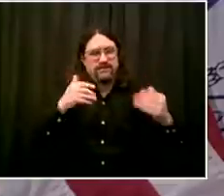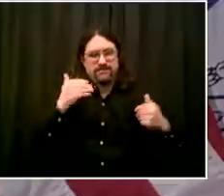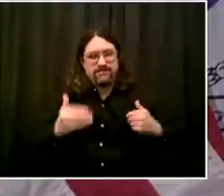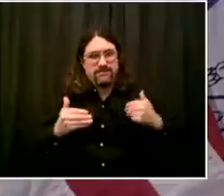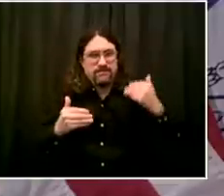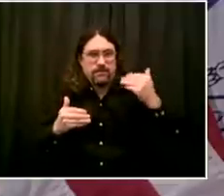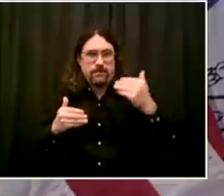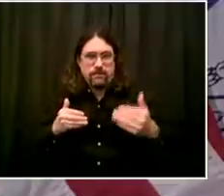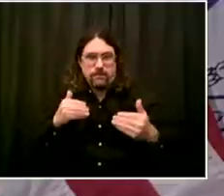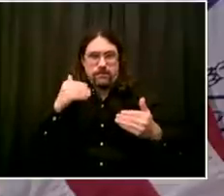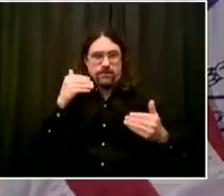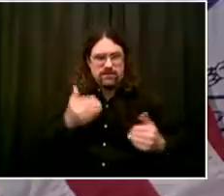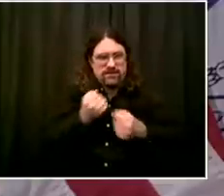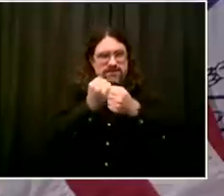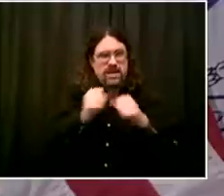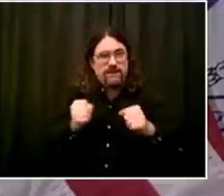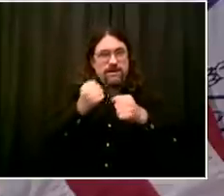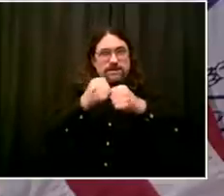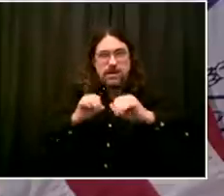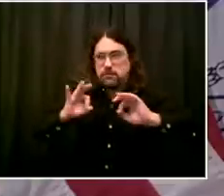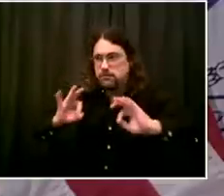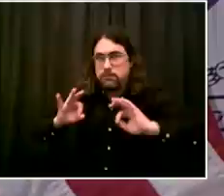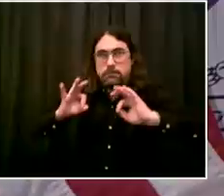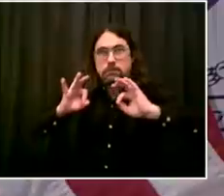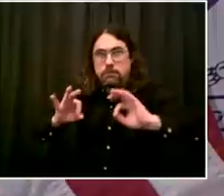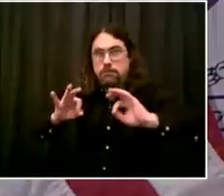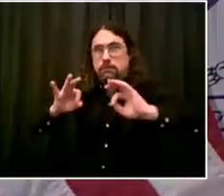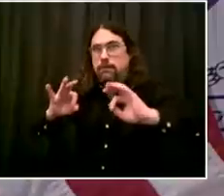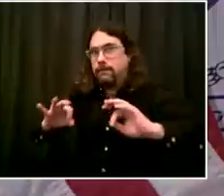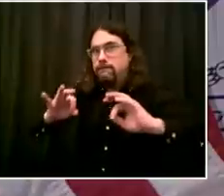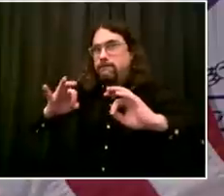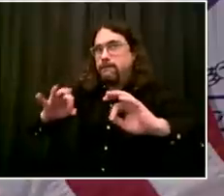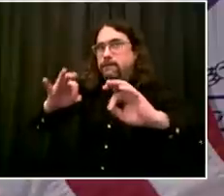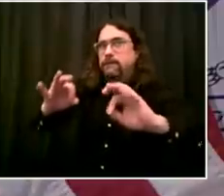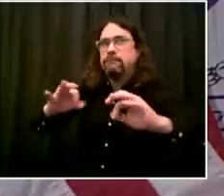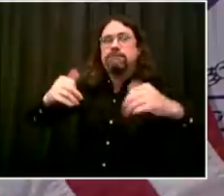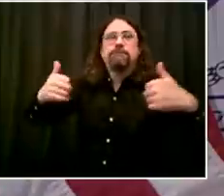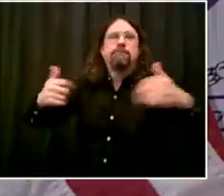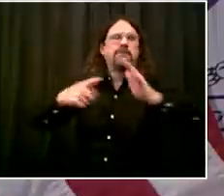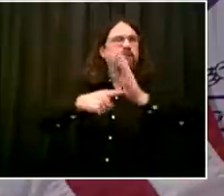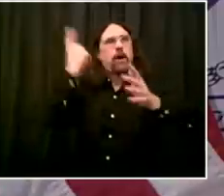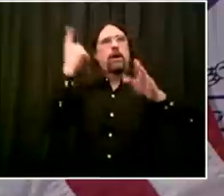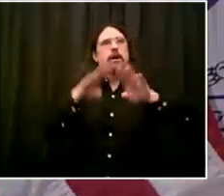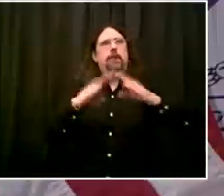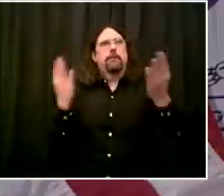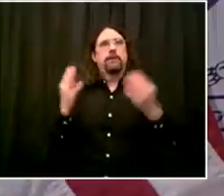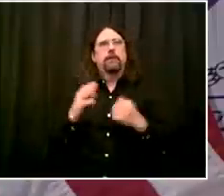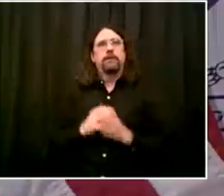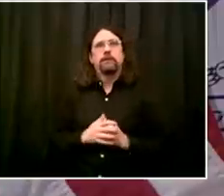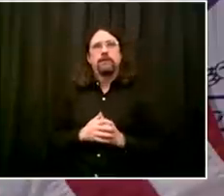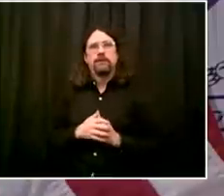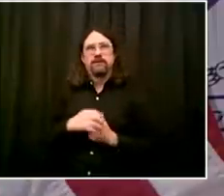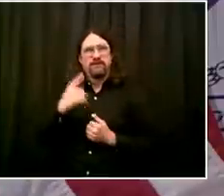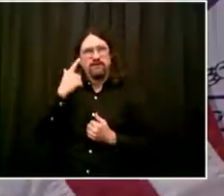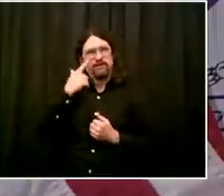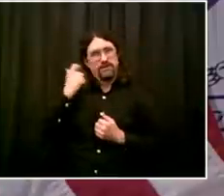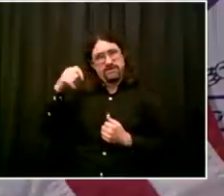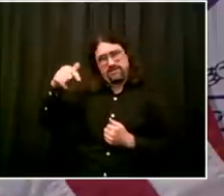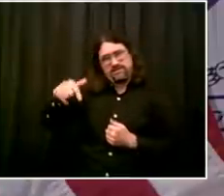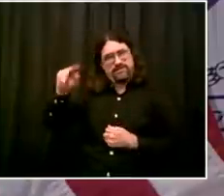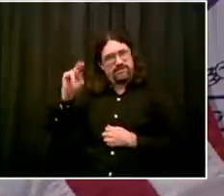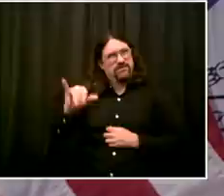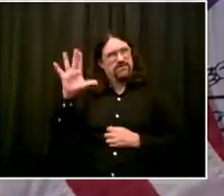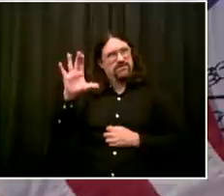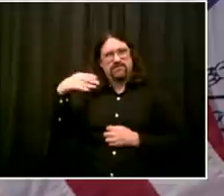elsewhere. But as we go into that phase one, make sure we can do it safely and sustainably. And then that